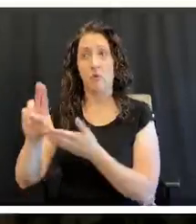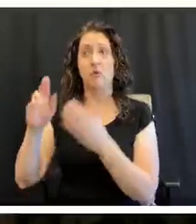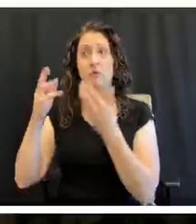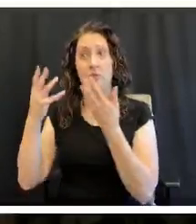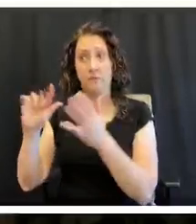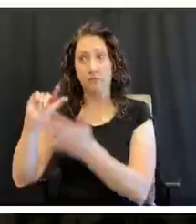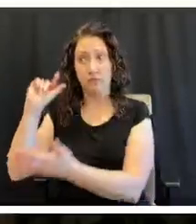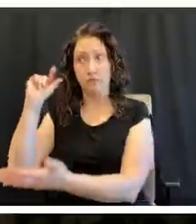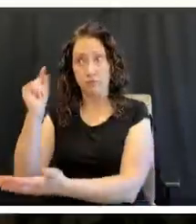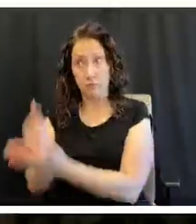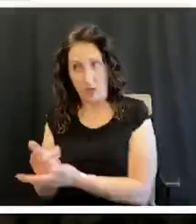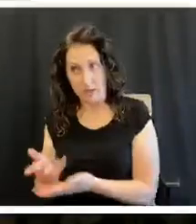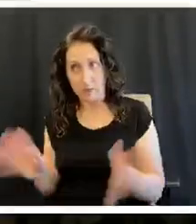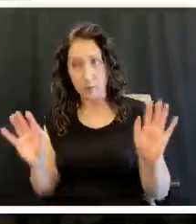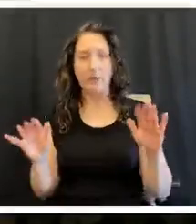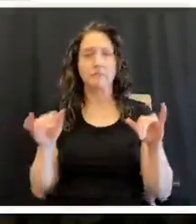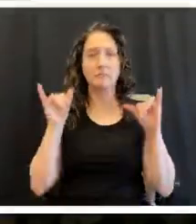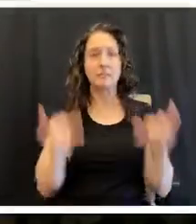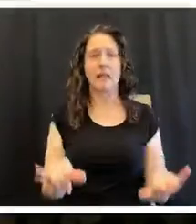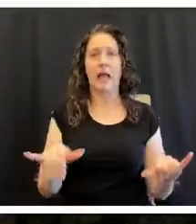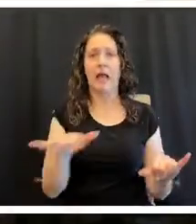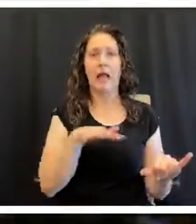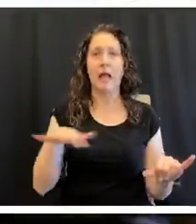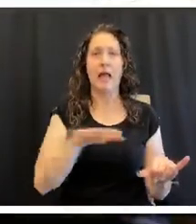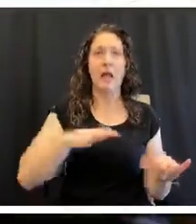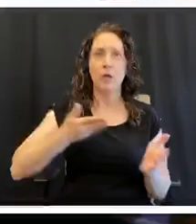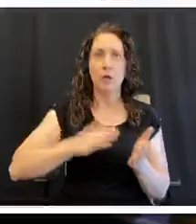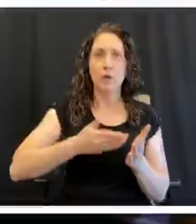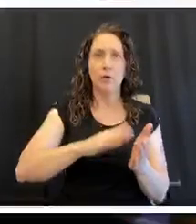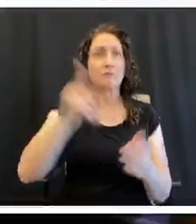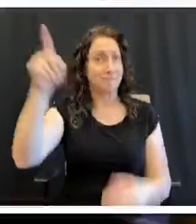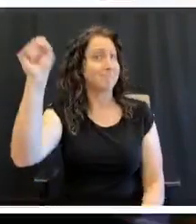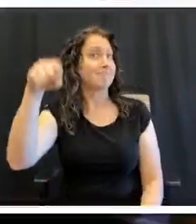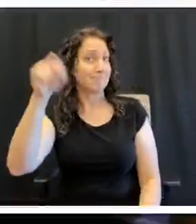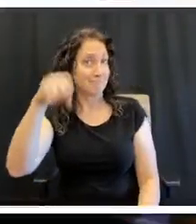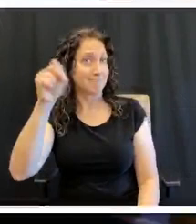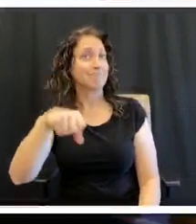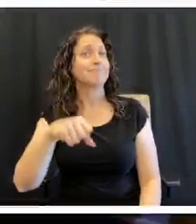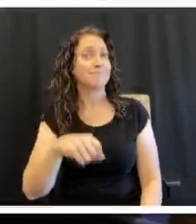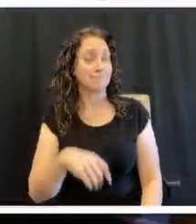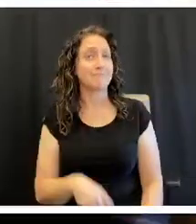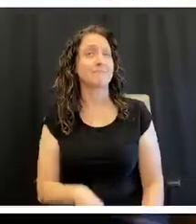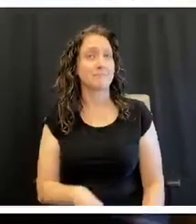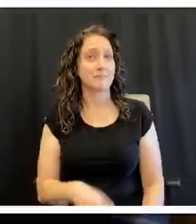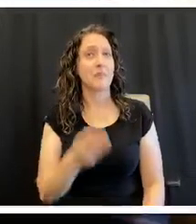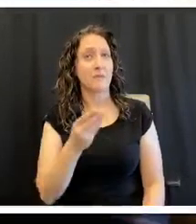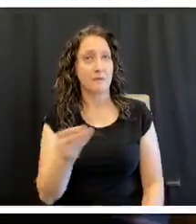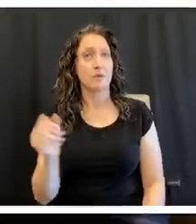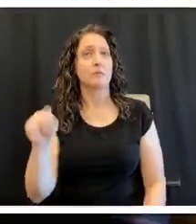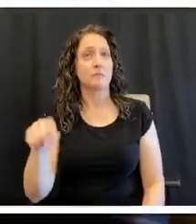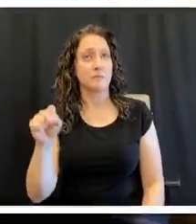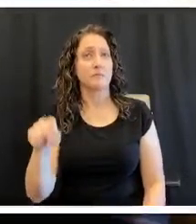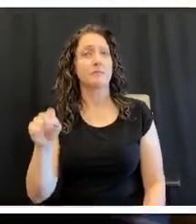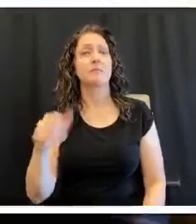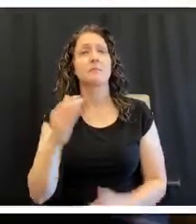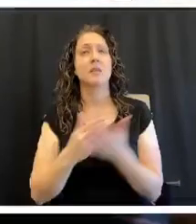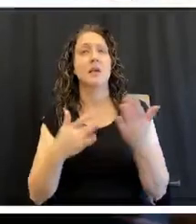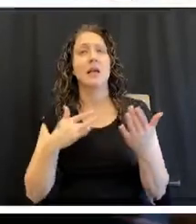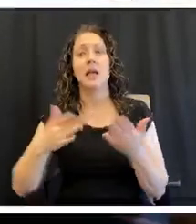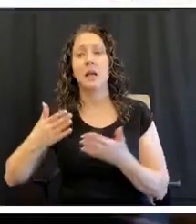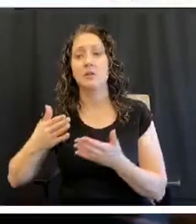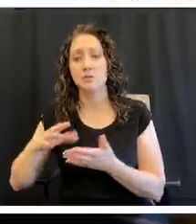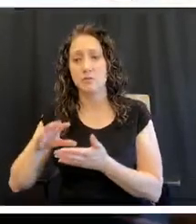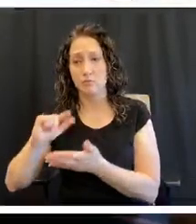stay in this area and they cook in this area. We have, we have a few. Yes, ma'am. We have a little more to take, that actually take in lead.